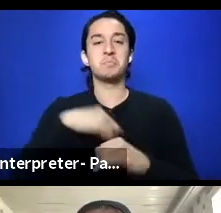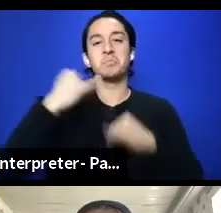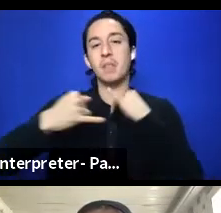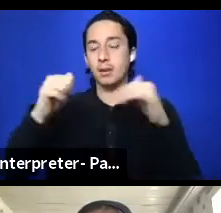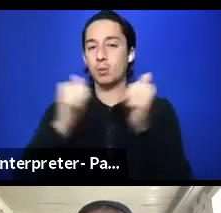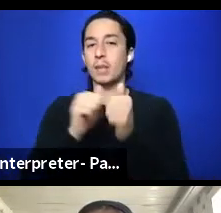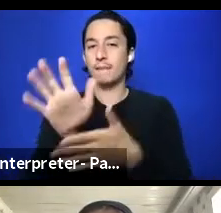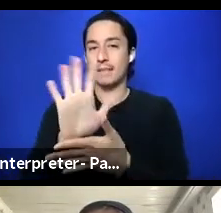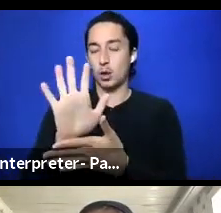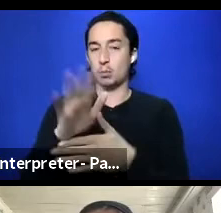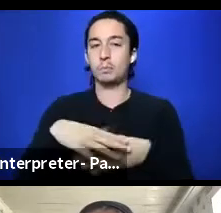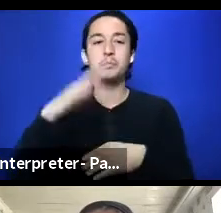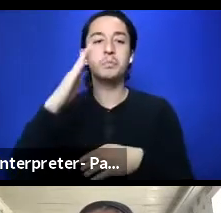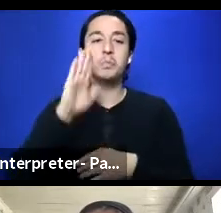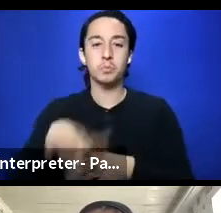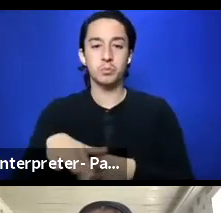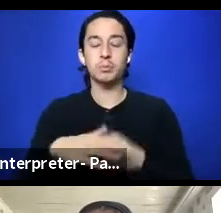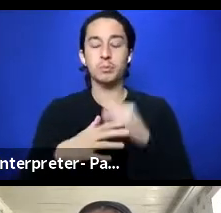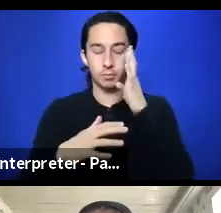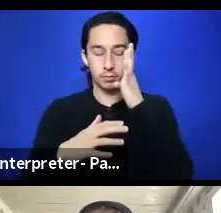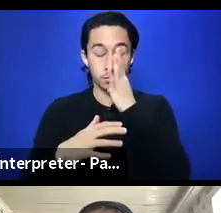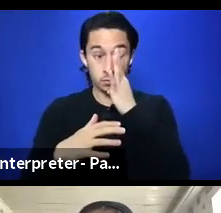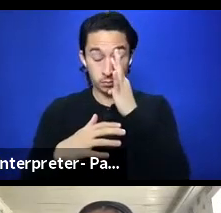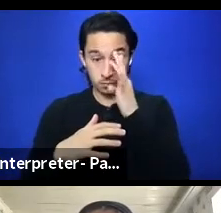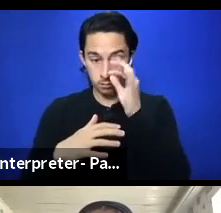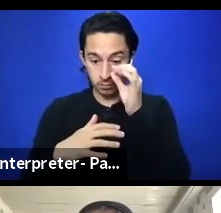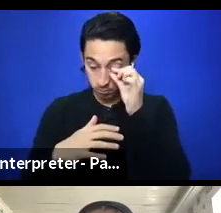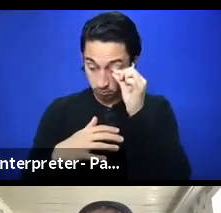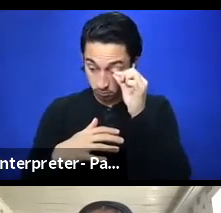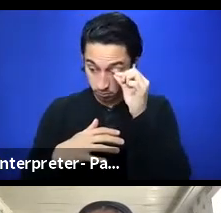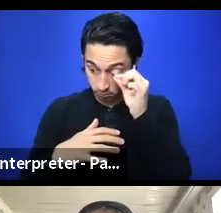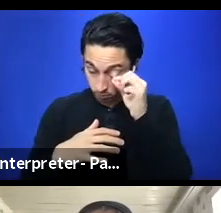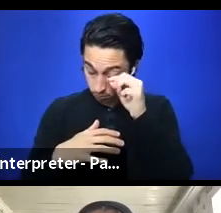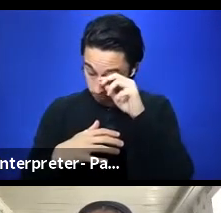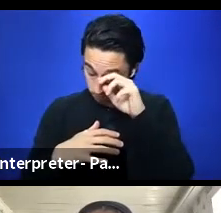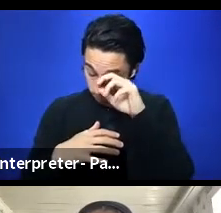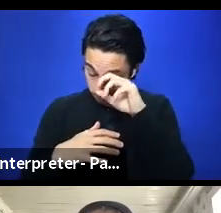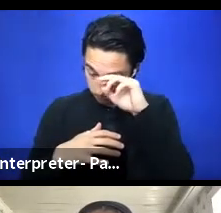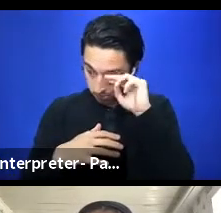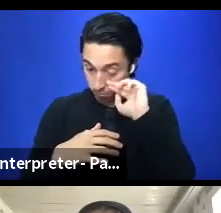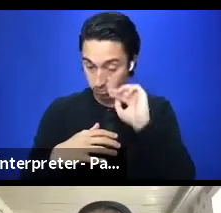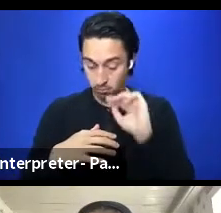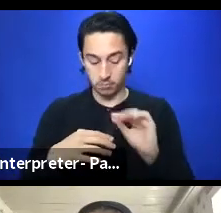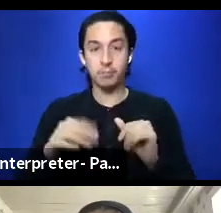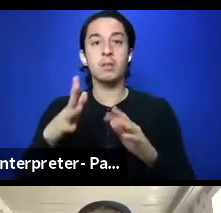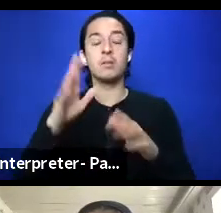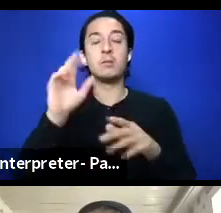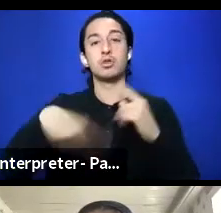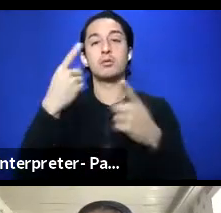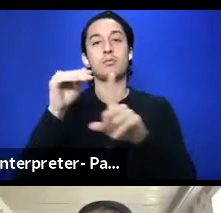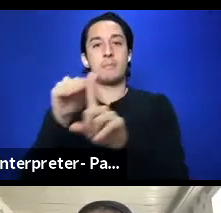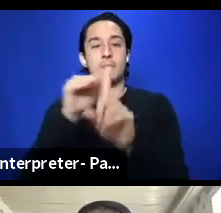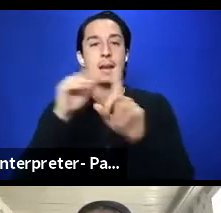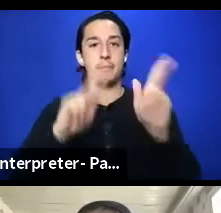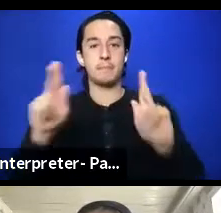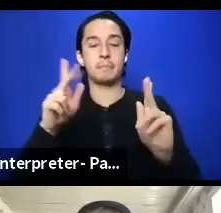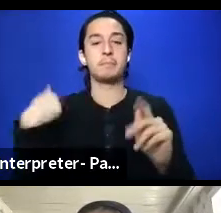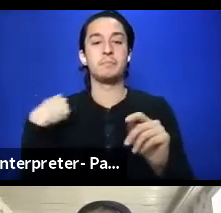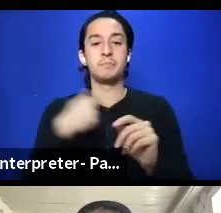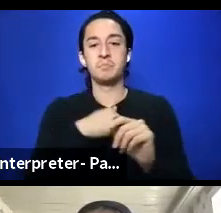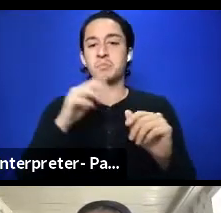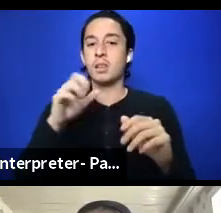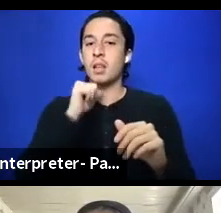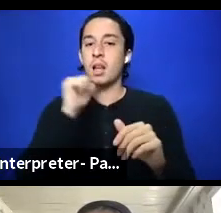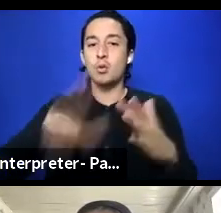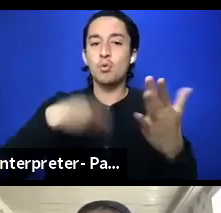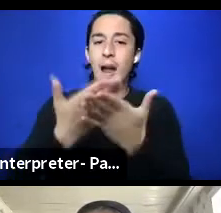I know that this, yeah, just, just reminding people that we're, this is, we're not at an arrival point. We're also not at